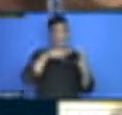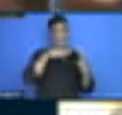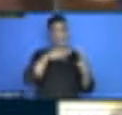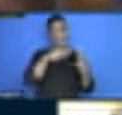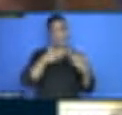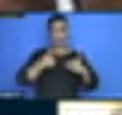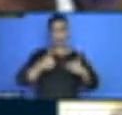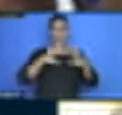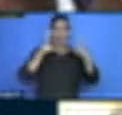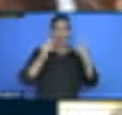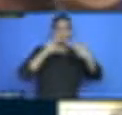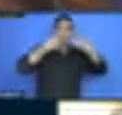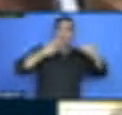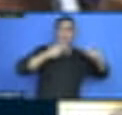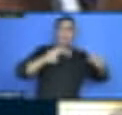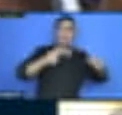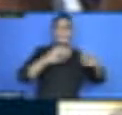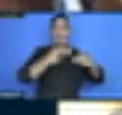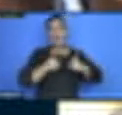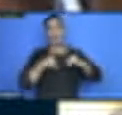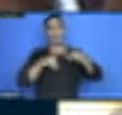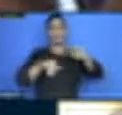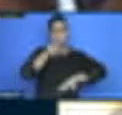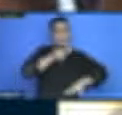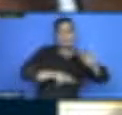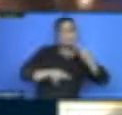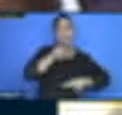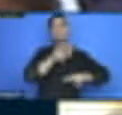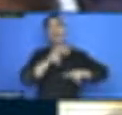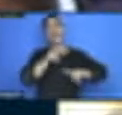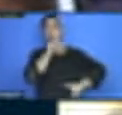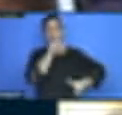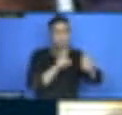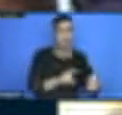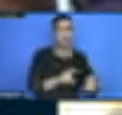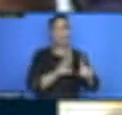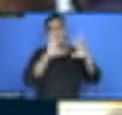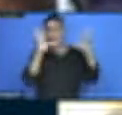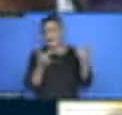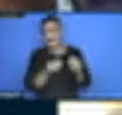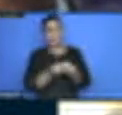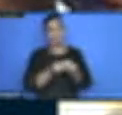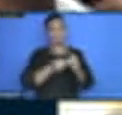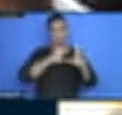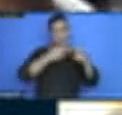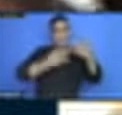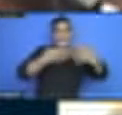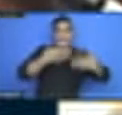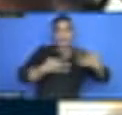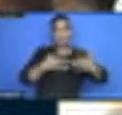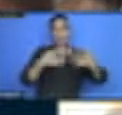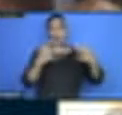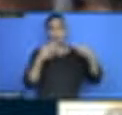of countries or the examens by the pairs. So I wanted to know who effectue the